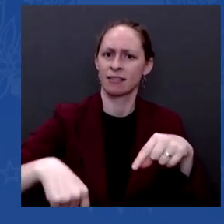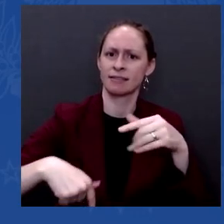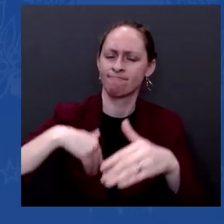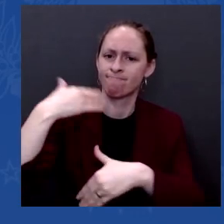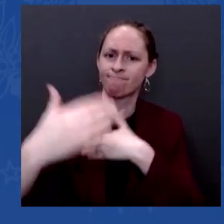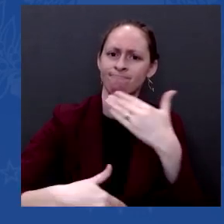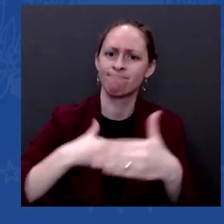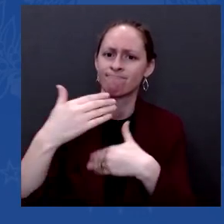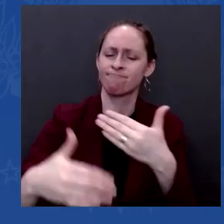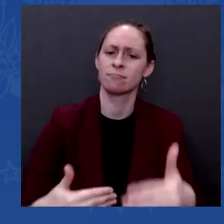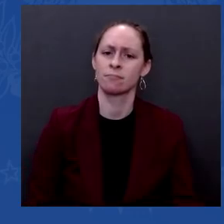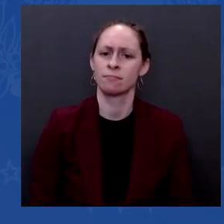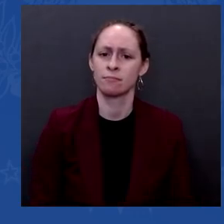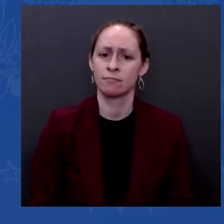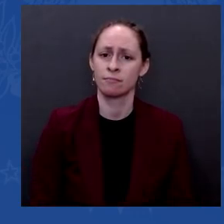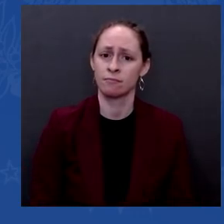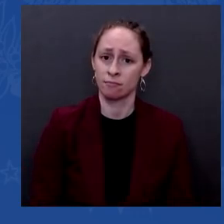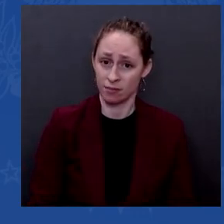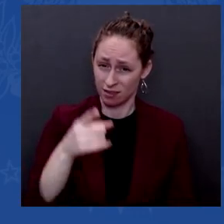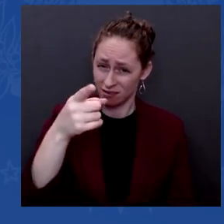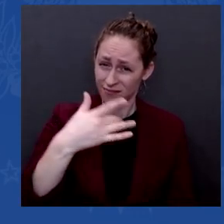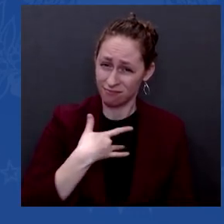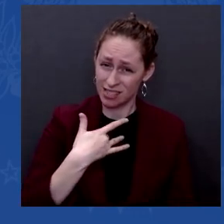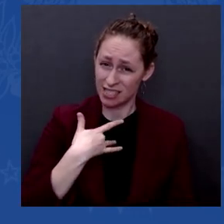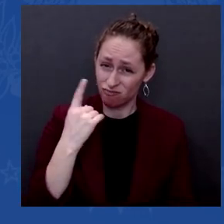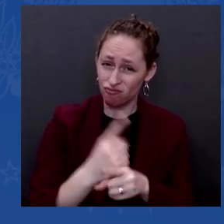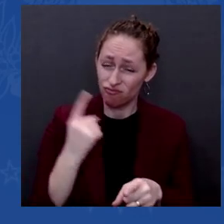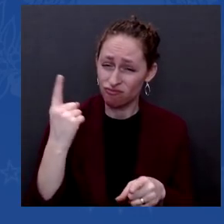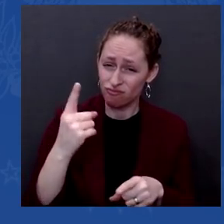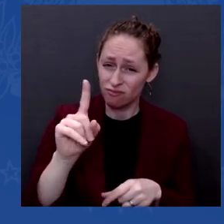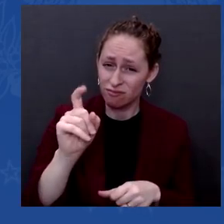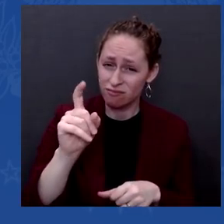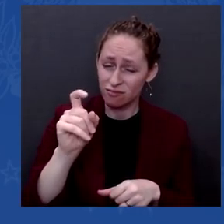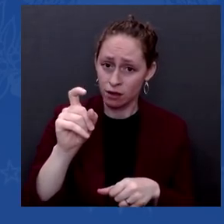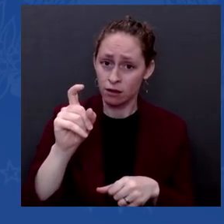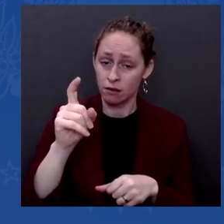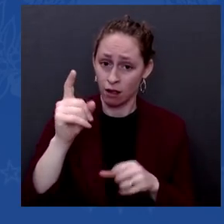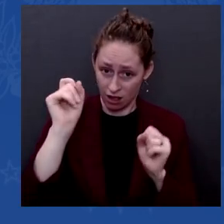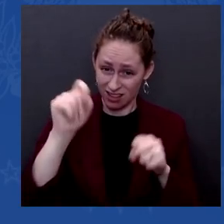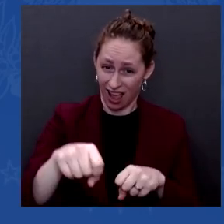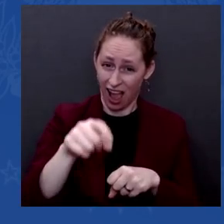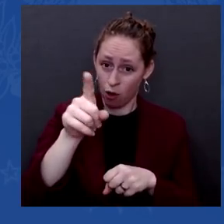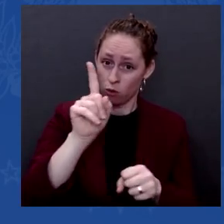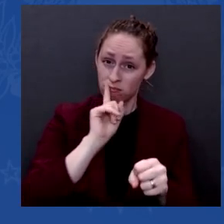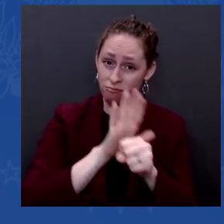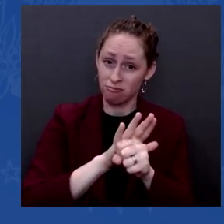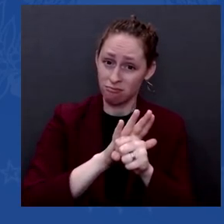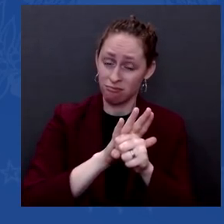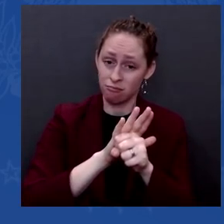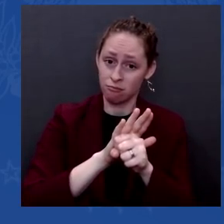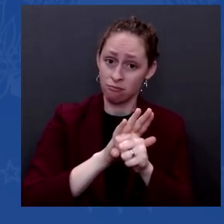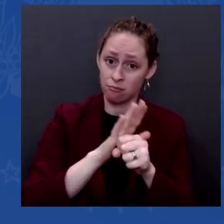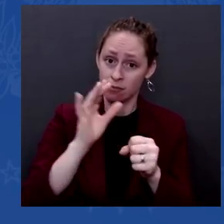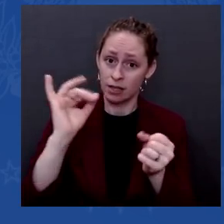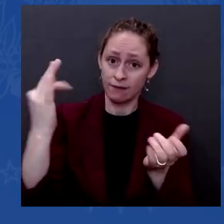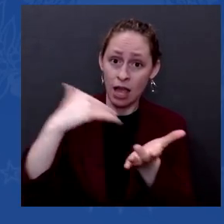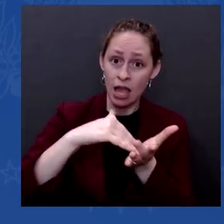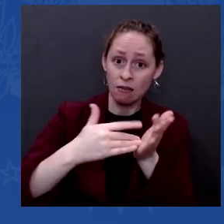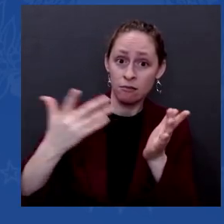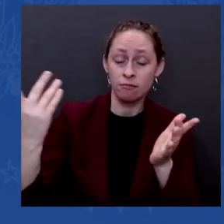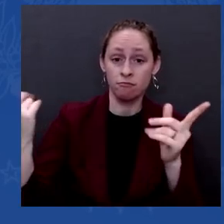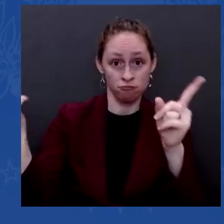provided that you run again? Yes and yes. The Pressure you want to expand?